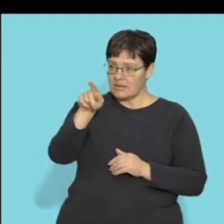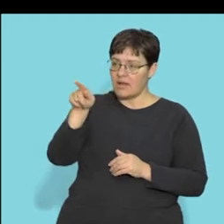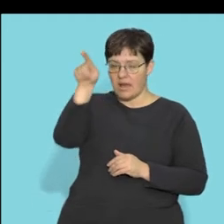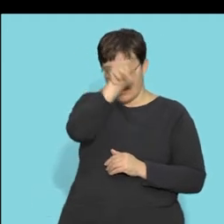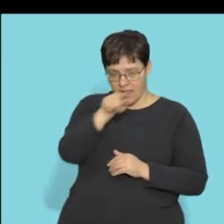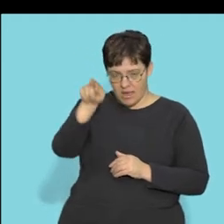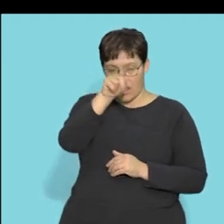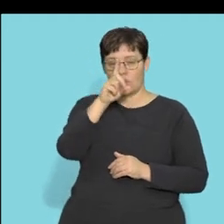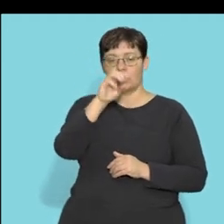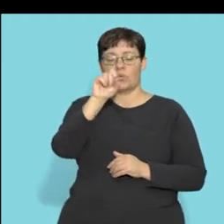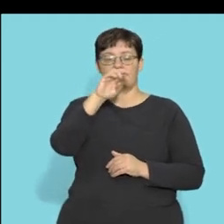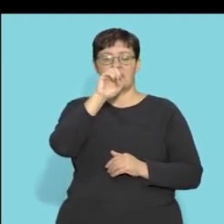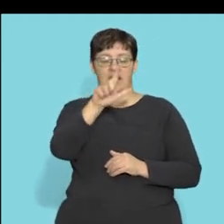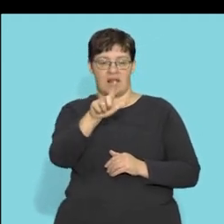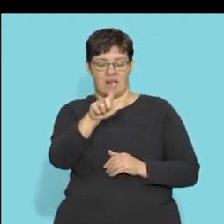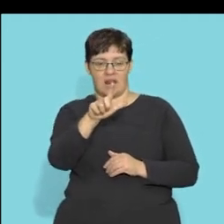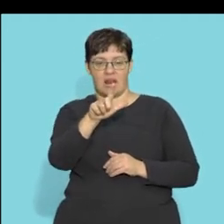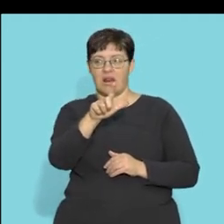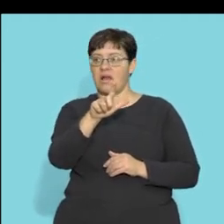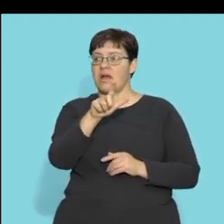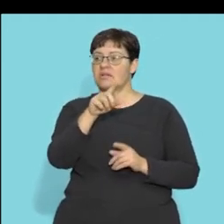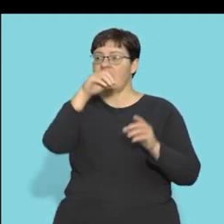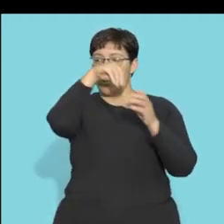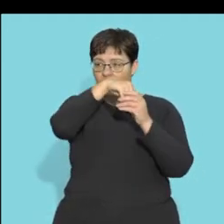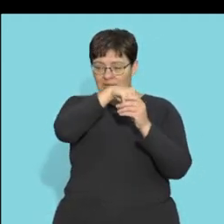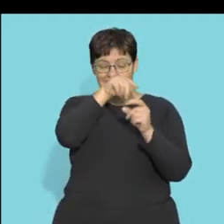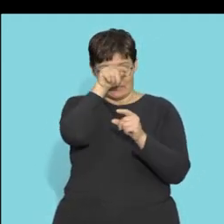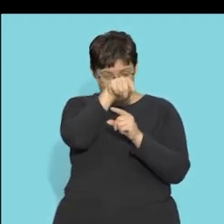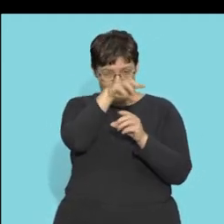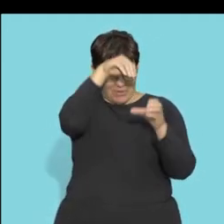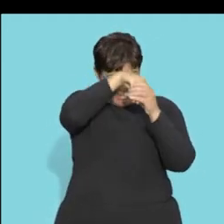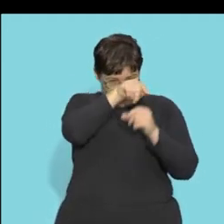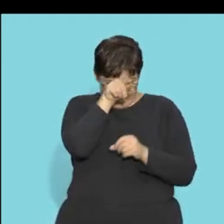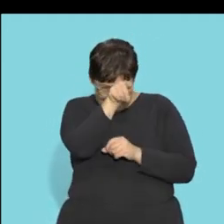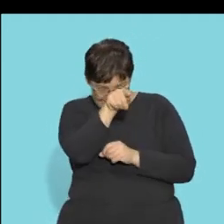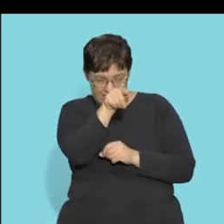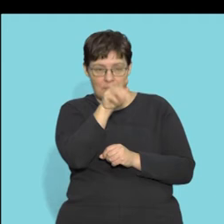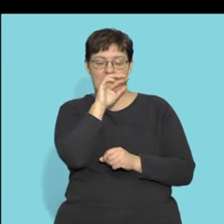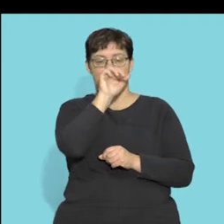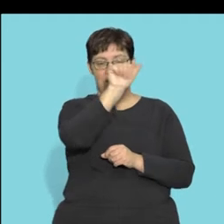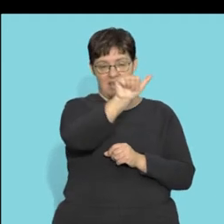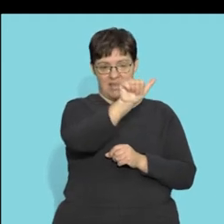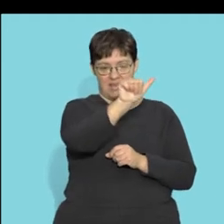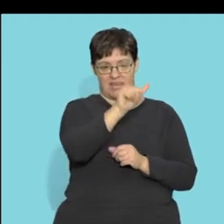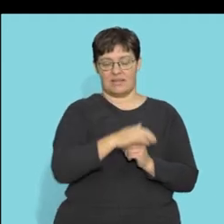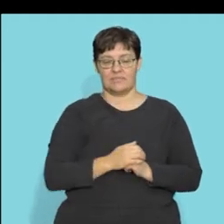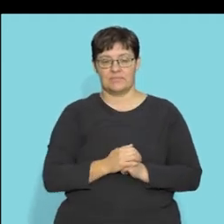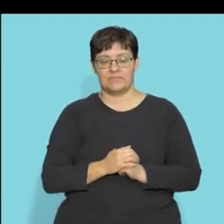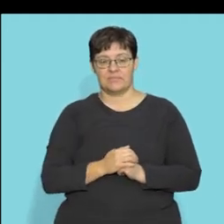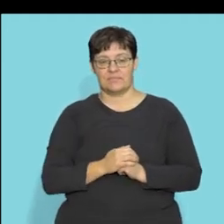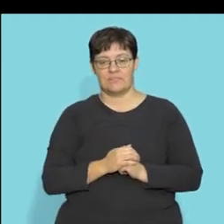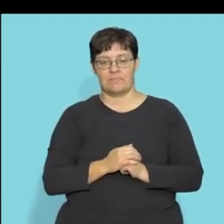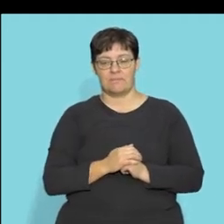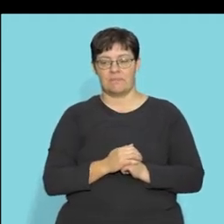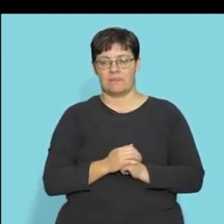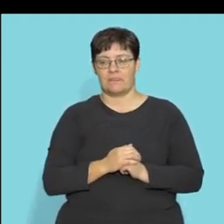the ganglion is. So this is your dorsal root and your sensory neuron will always be in your dorsal root. So it will be number A.